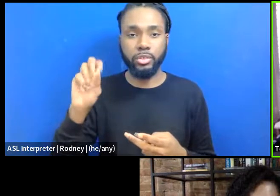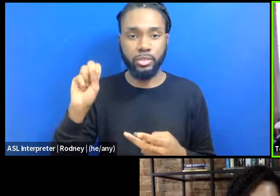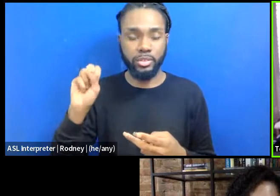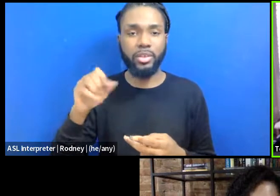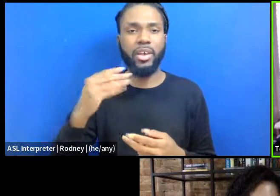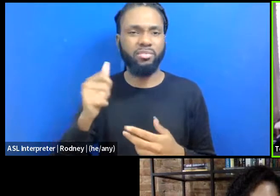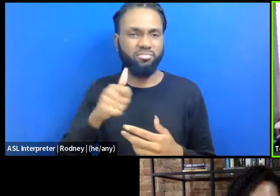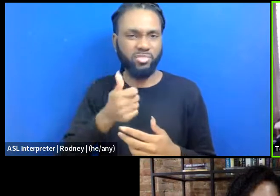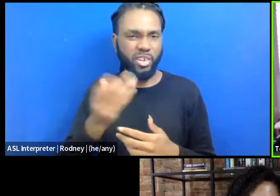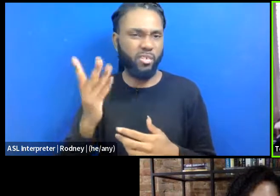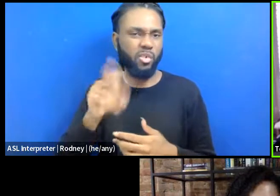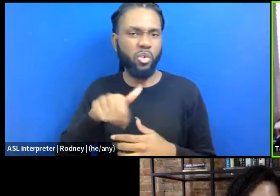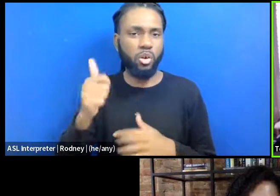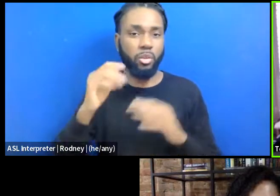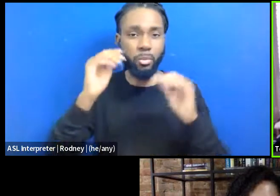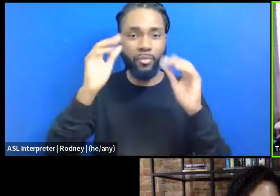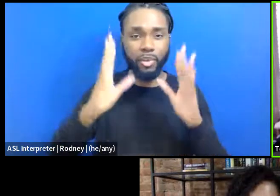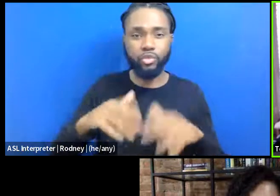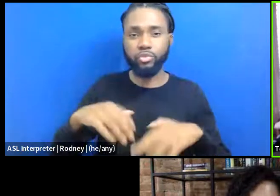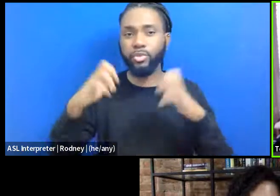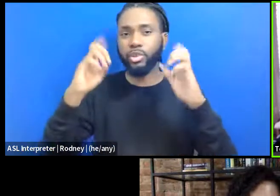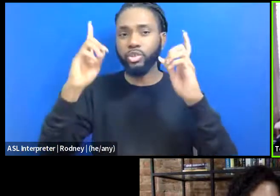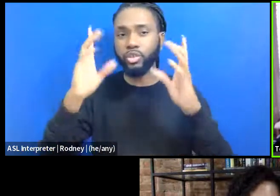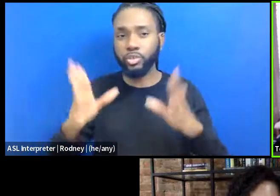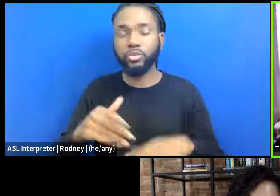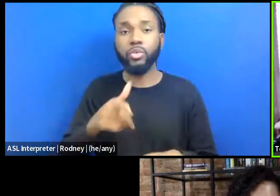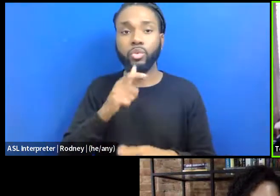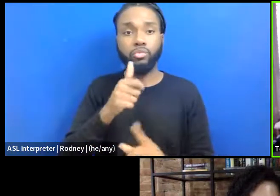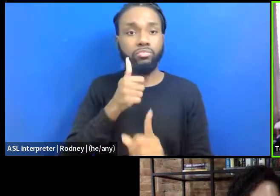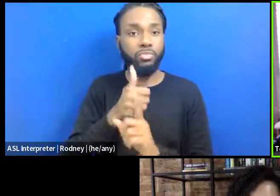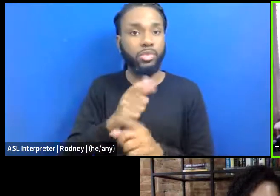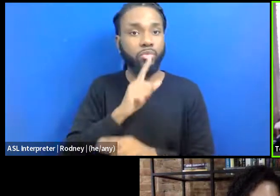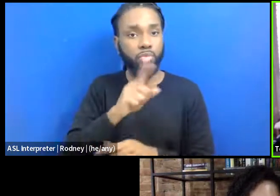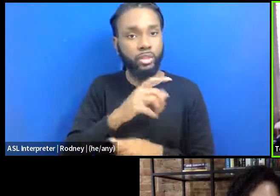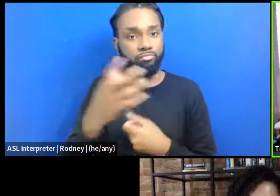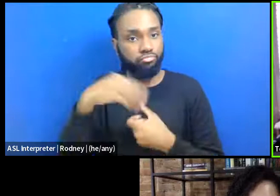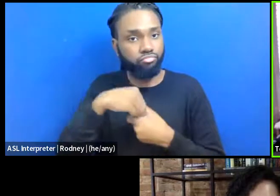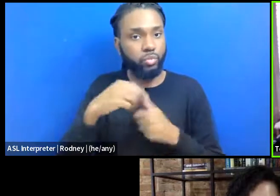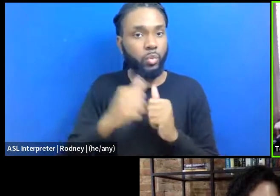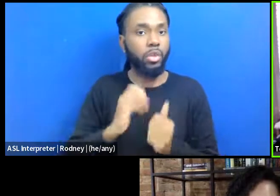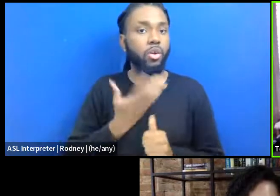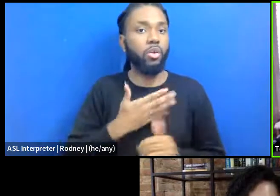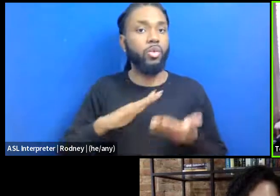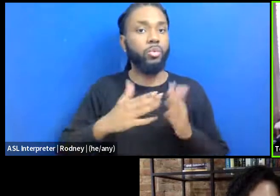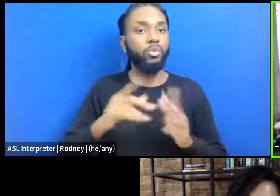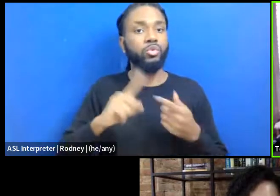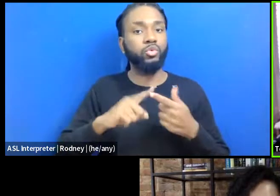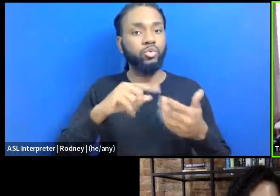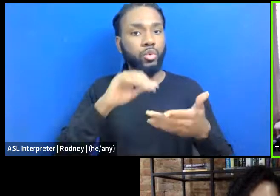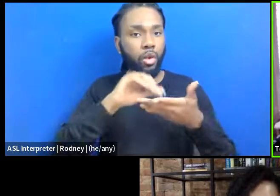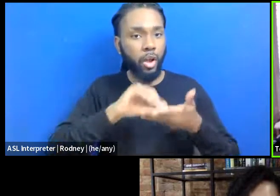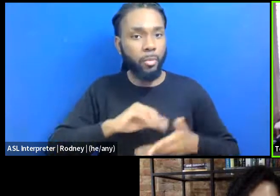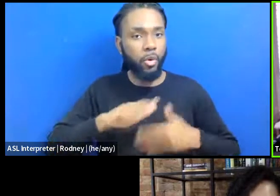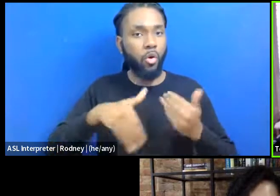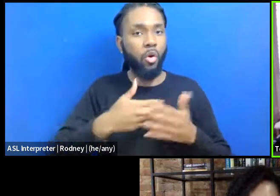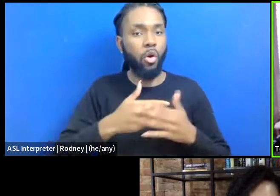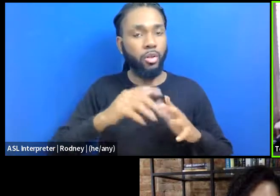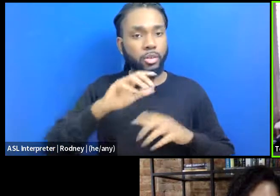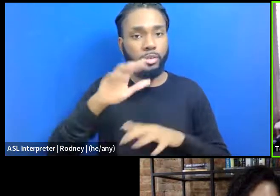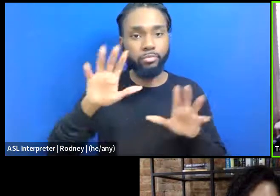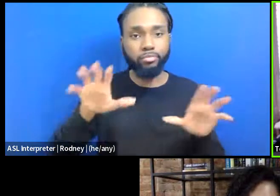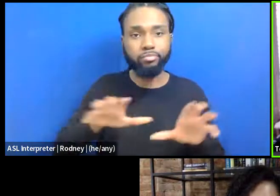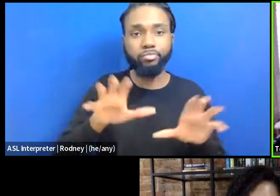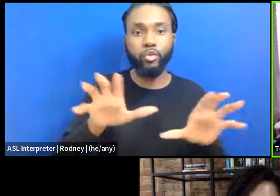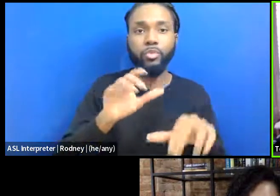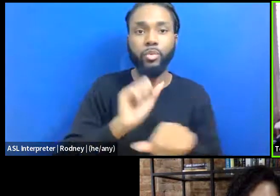and educators that were, you know, really engaging our community here to document the movement work and also the work